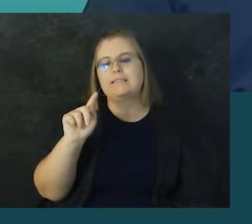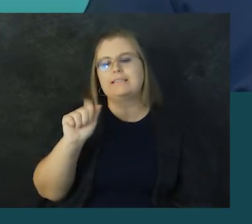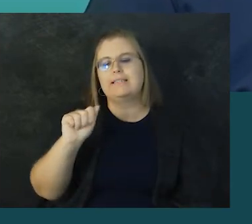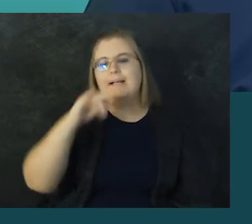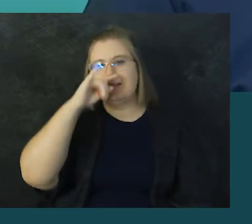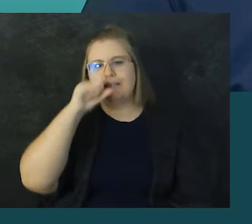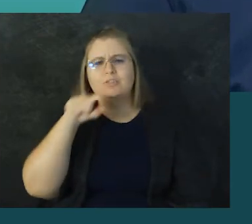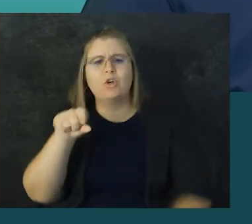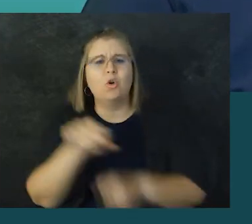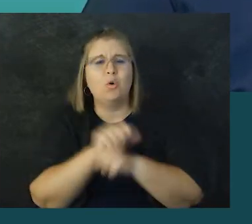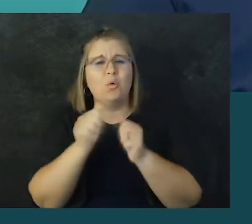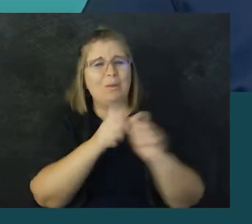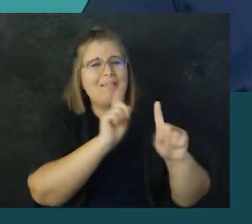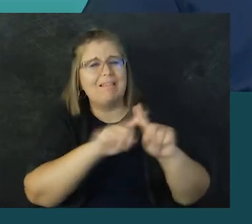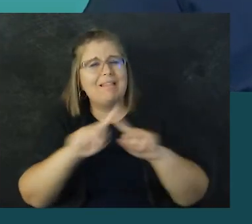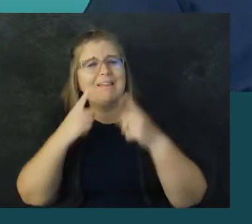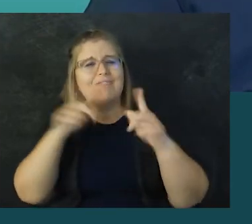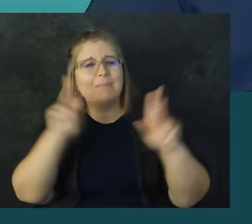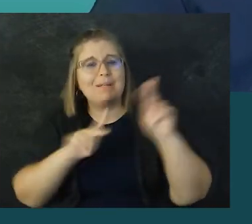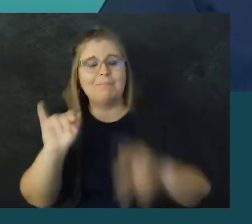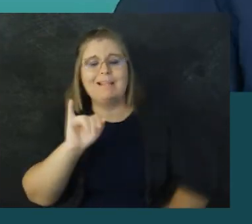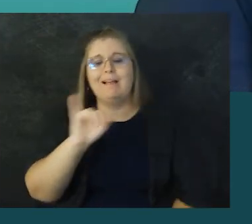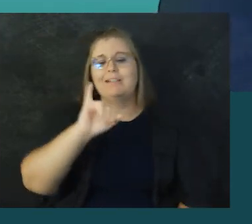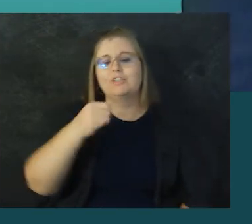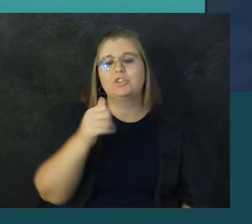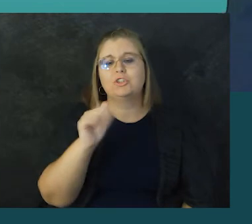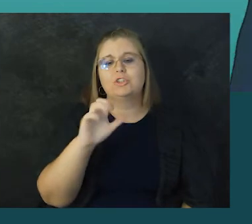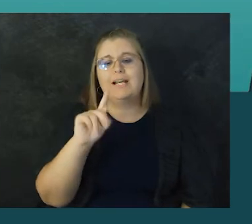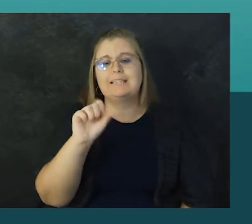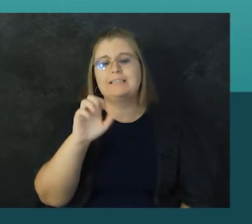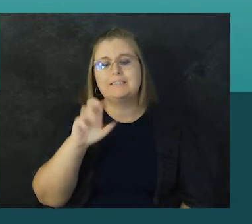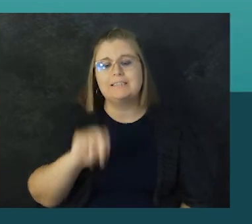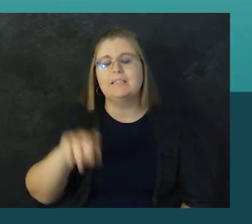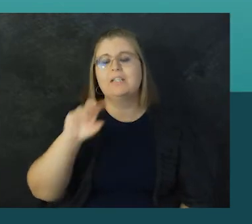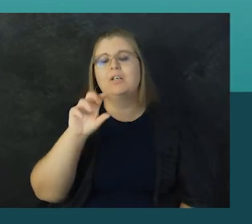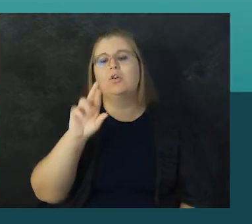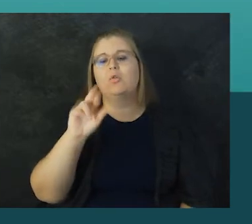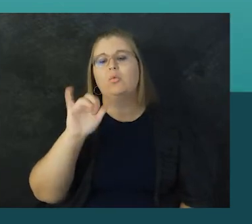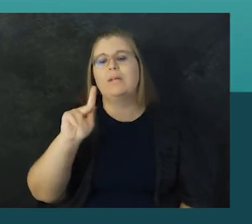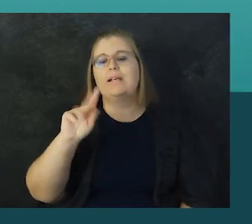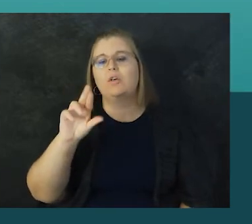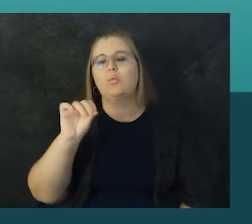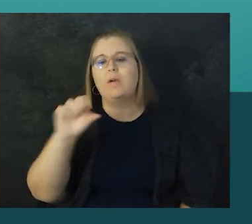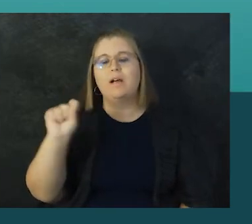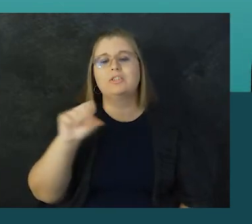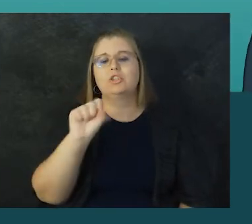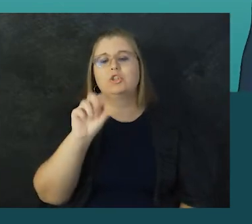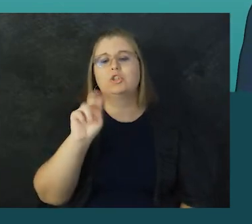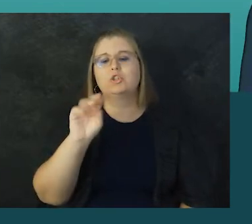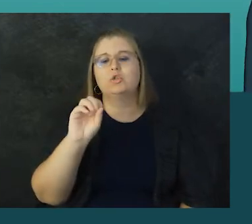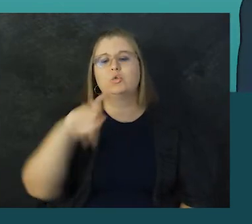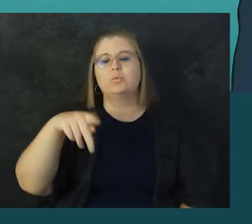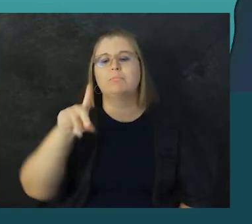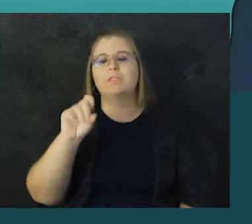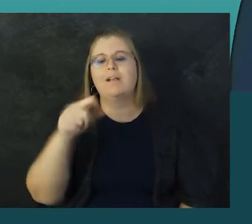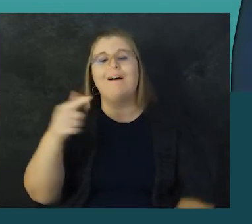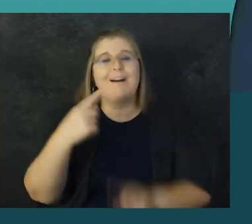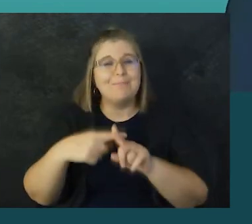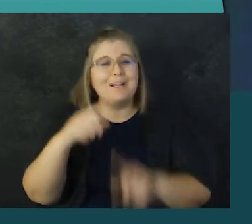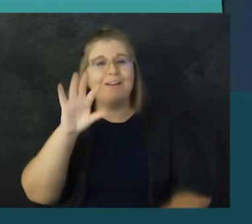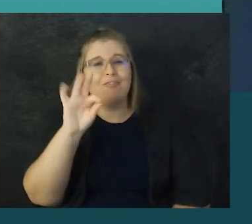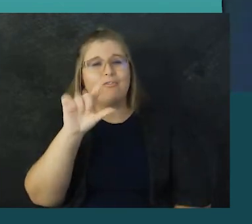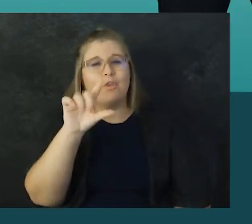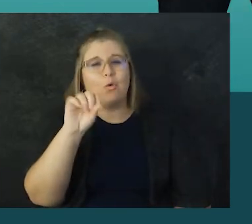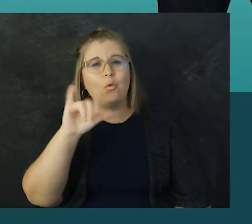a dance crew called Monster Kids. And as a DJ, she's worked with celebrities such as the Jacksons, Rick Ross, Snoop Dogg, and even